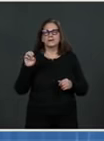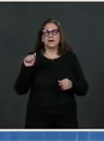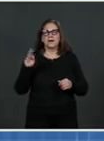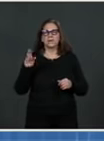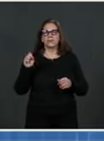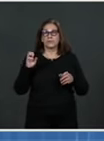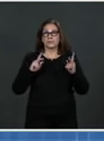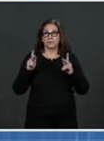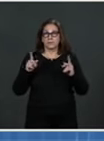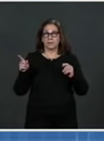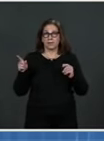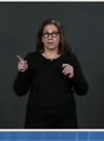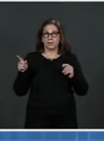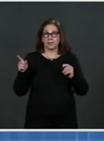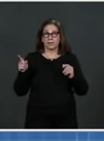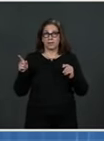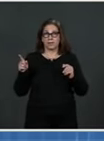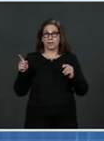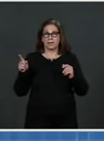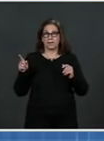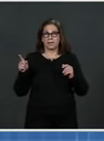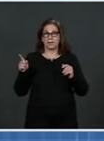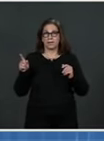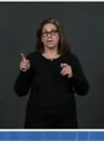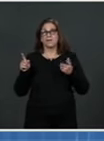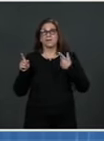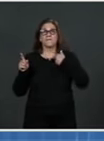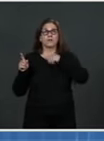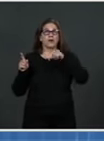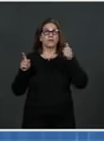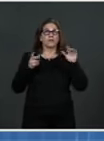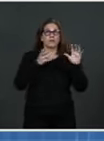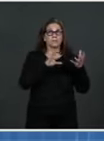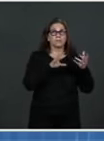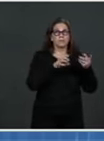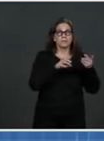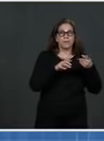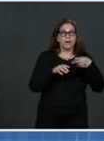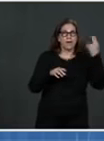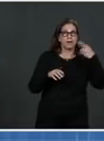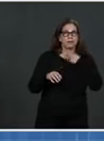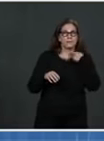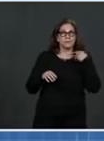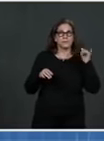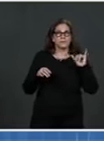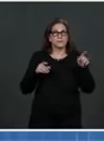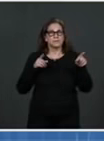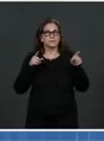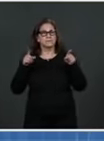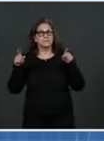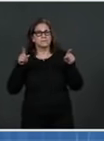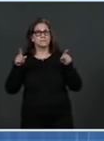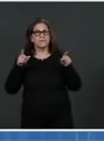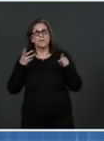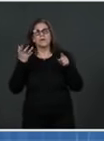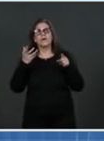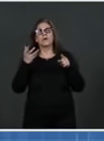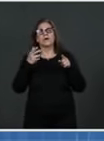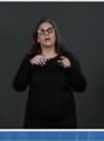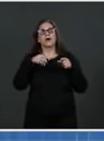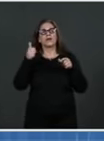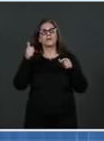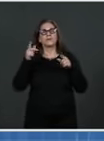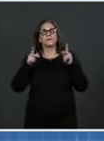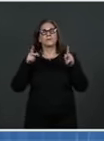increased risk of COVID outcomes? And are there any people that you're taking off the list? And how would that